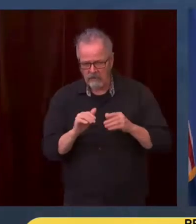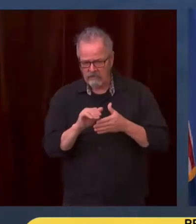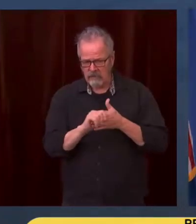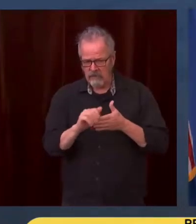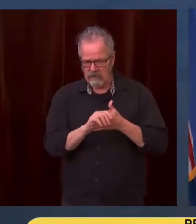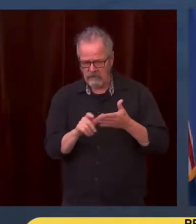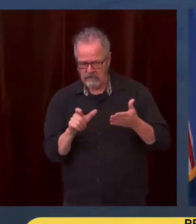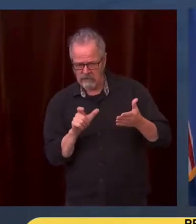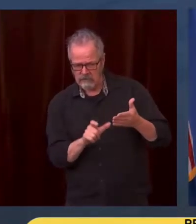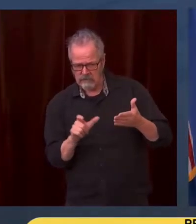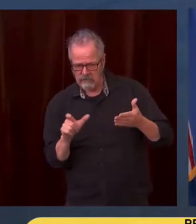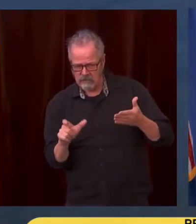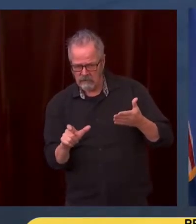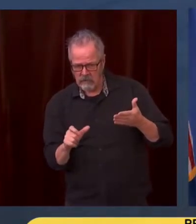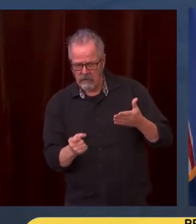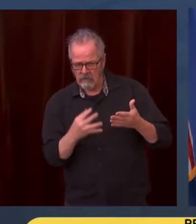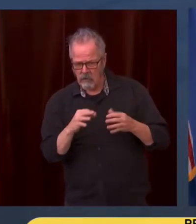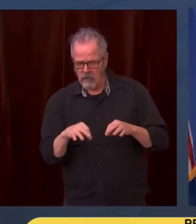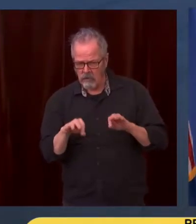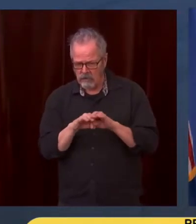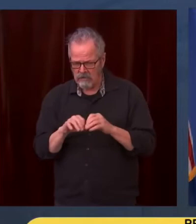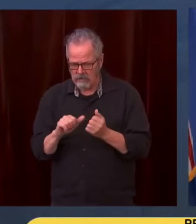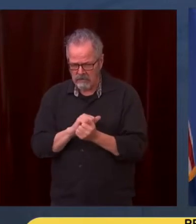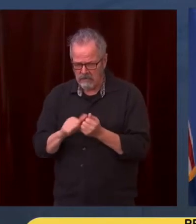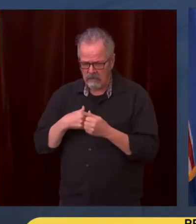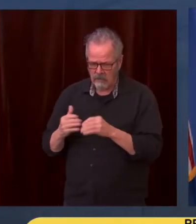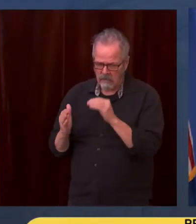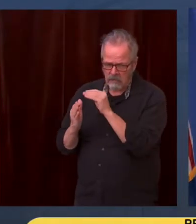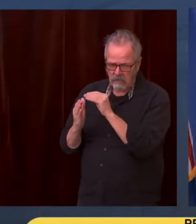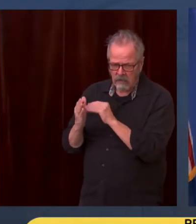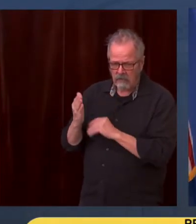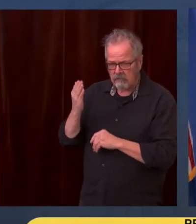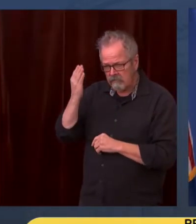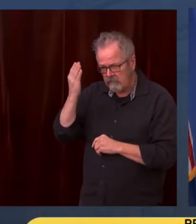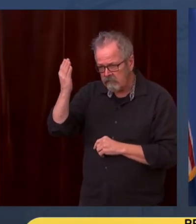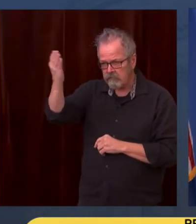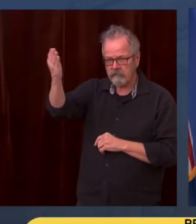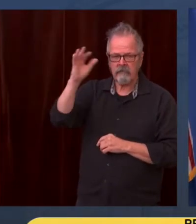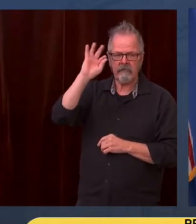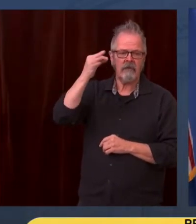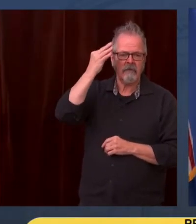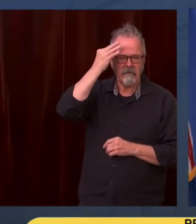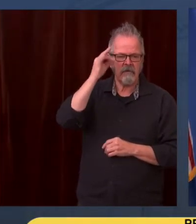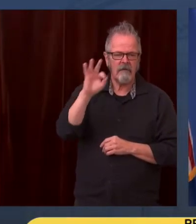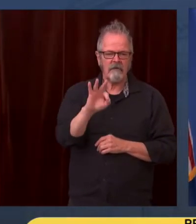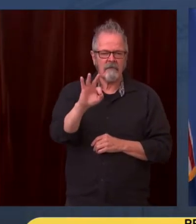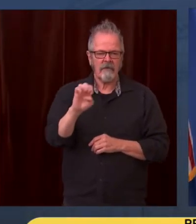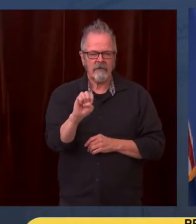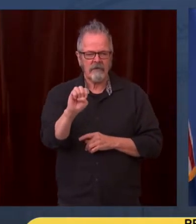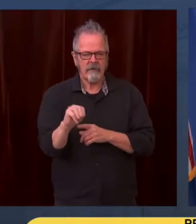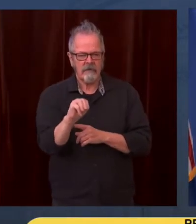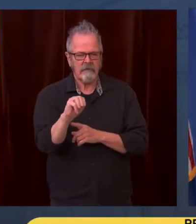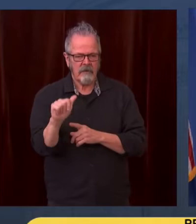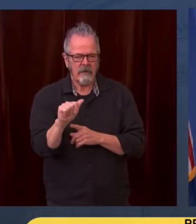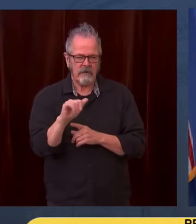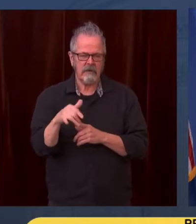And we're making some progress on some housing options that we'll have more to say about in the coming days. So